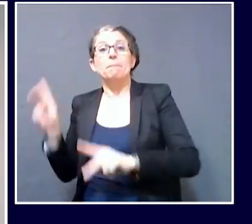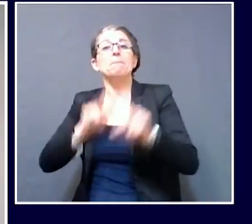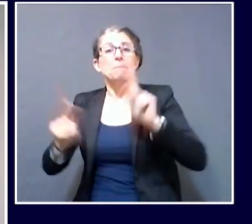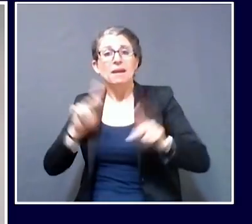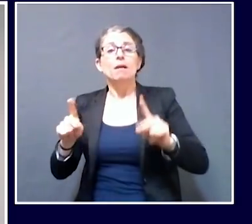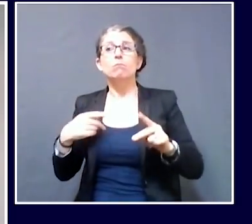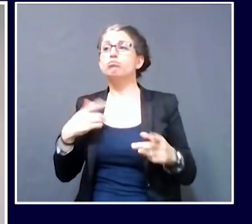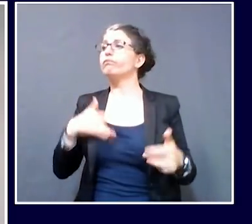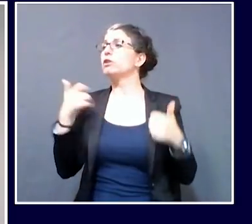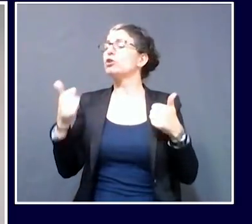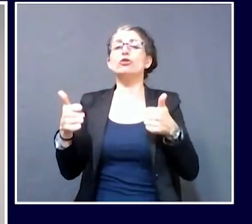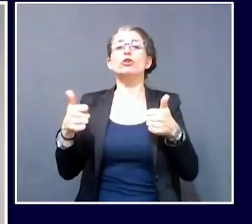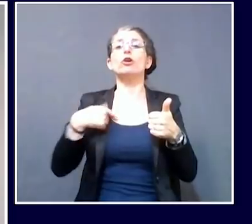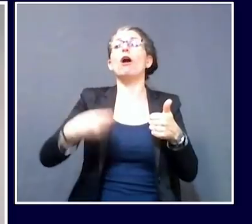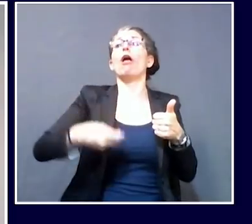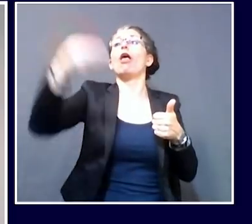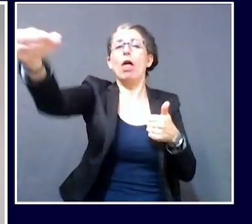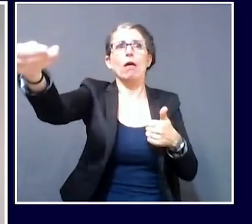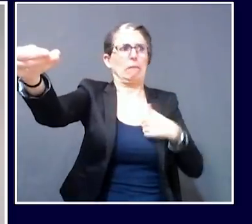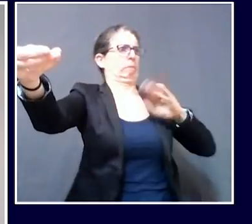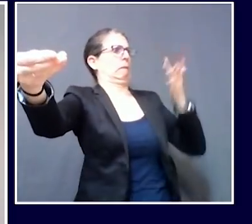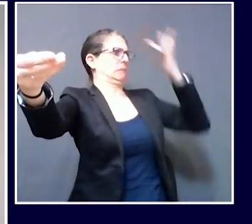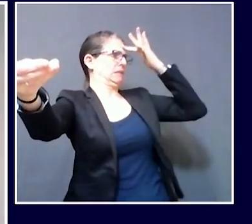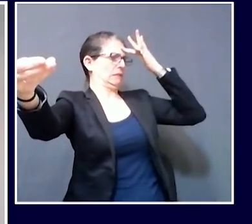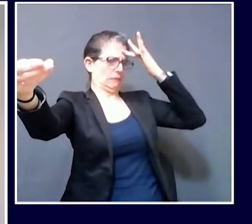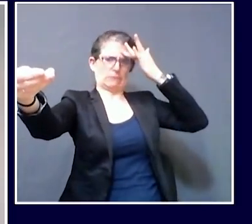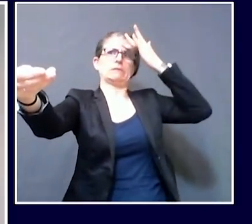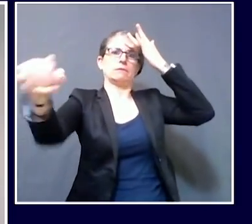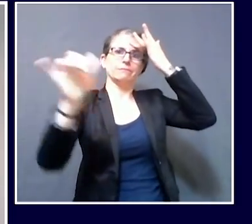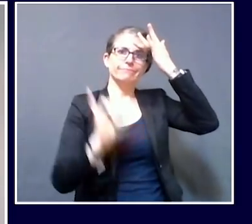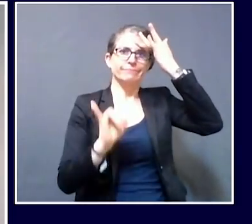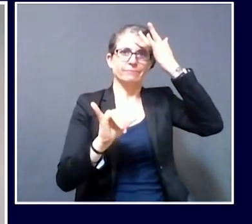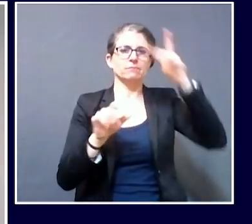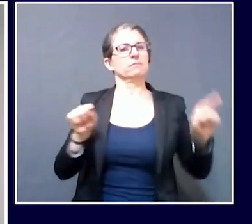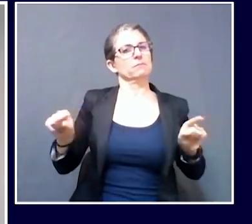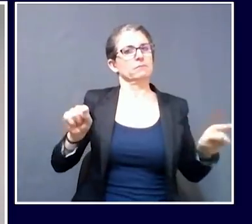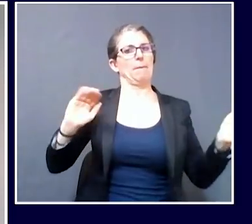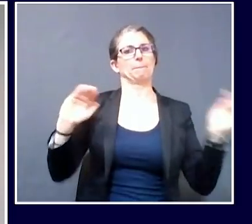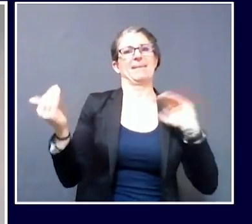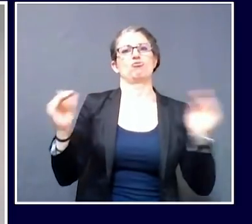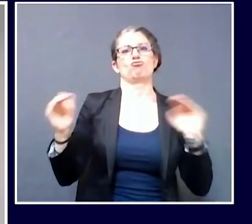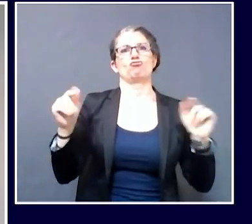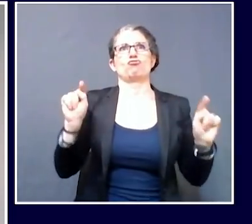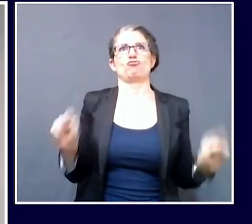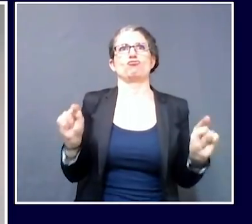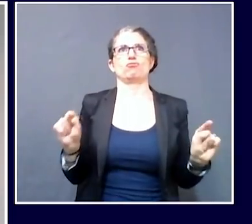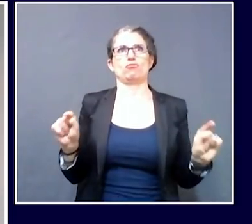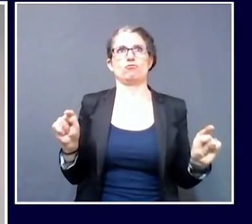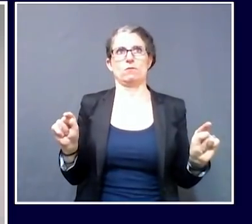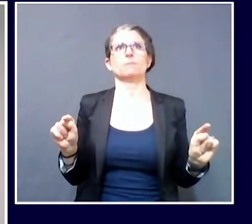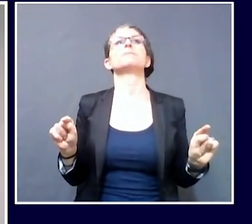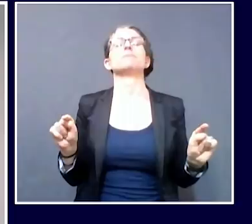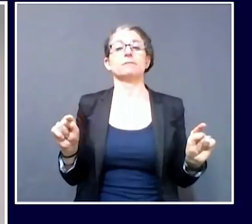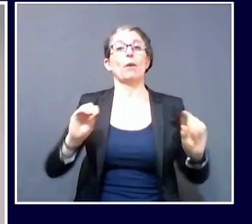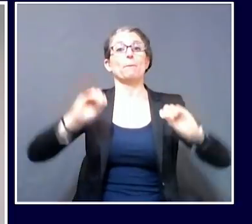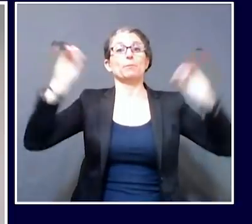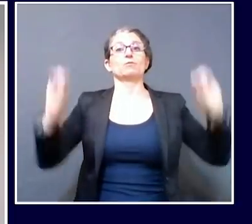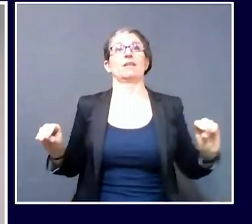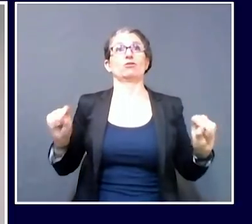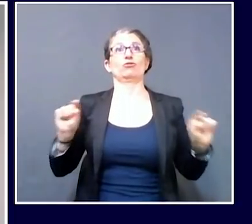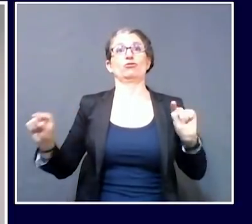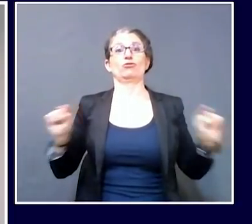go on to develop symptoms. Very few people go through their entire course of COVID-19